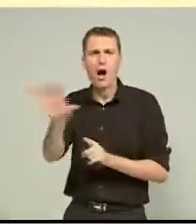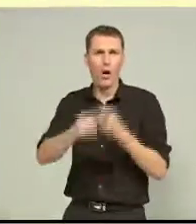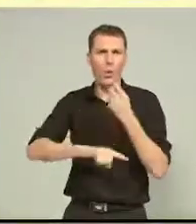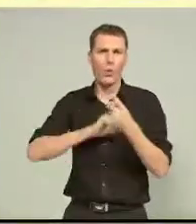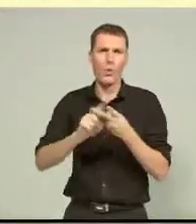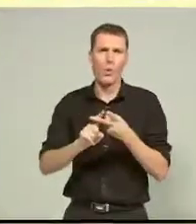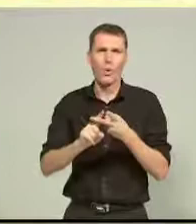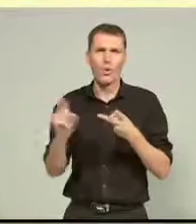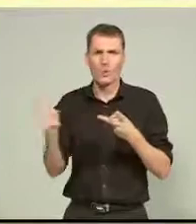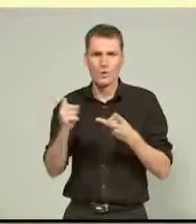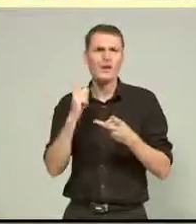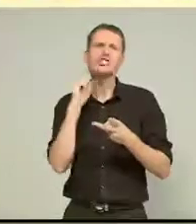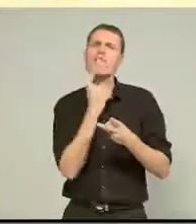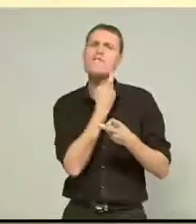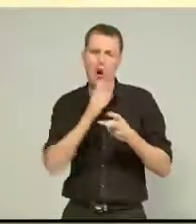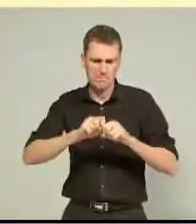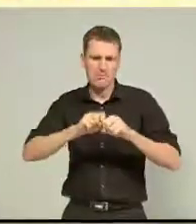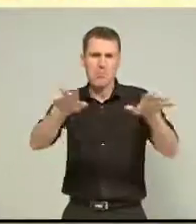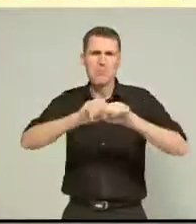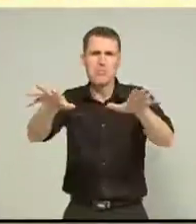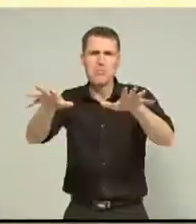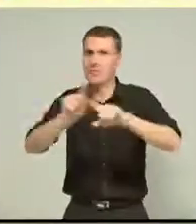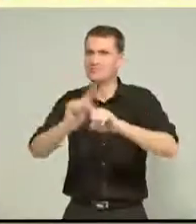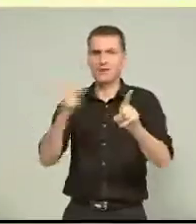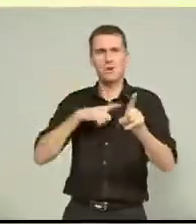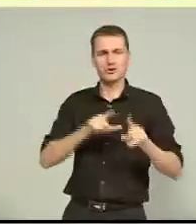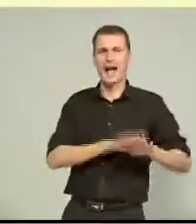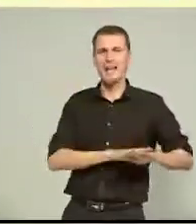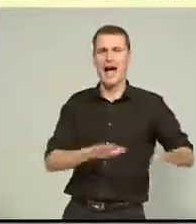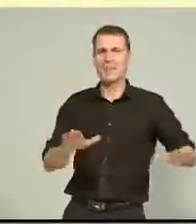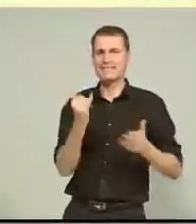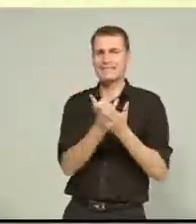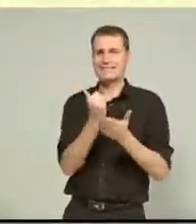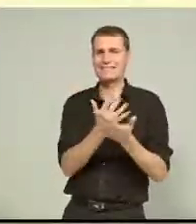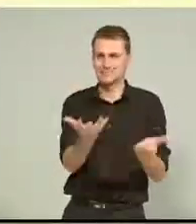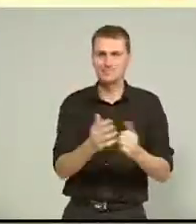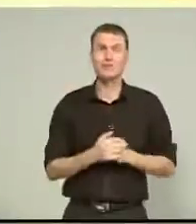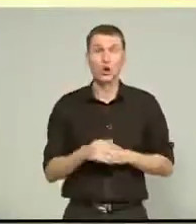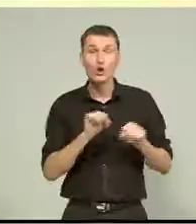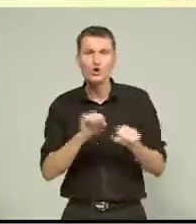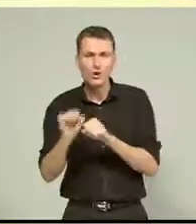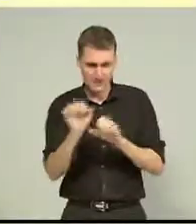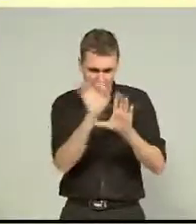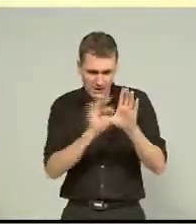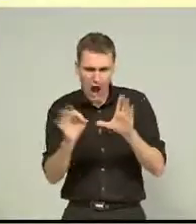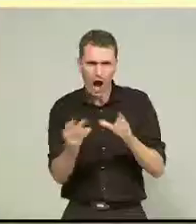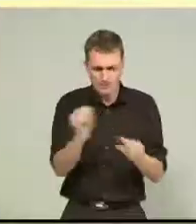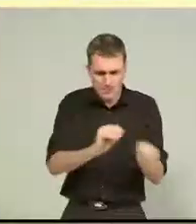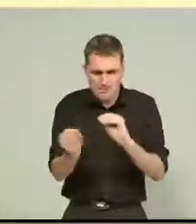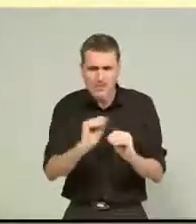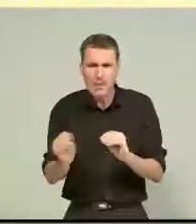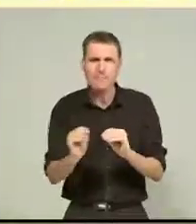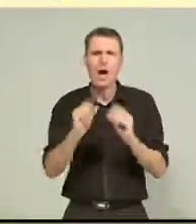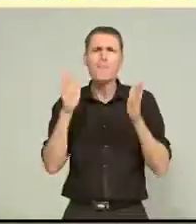squirt shaving foam over the carpet you see this time, which is a bit of a problem. The students designed, assembled and programmed these microchips,